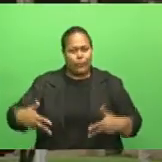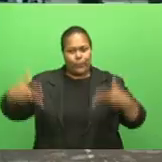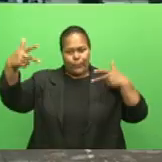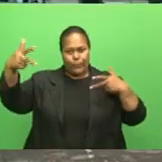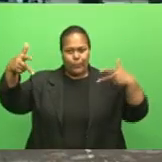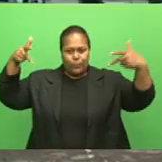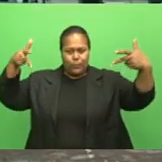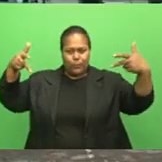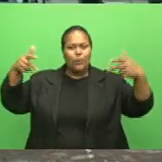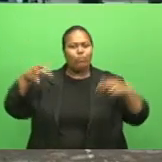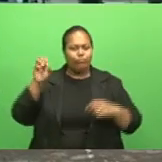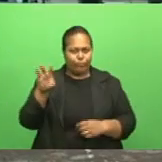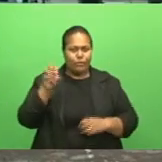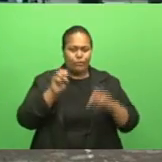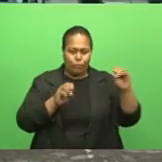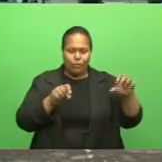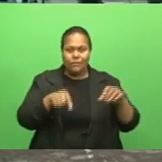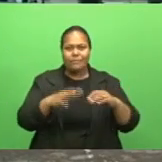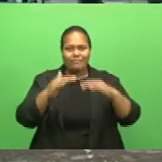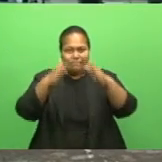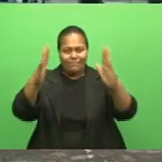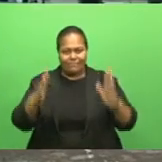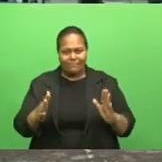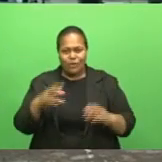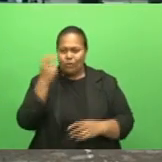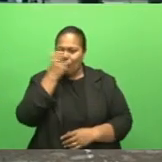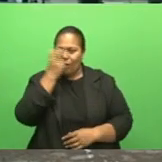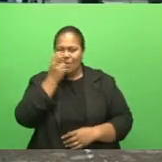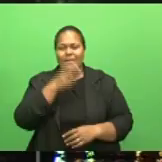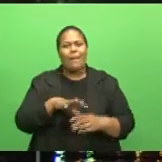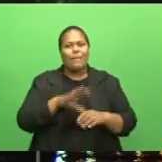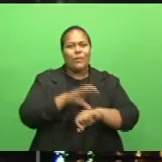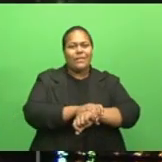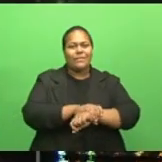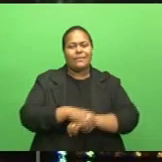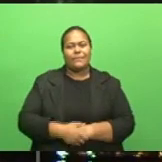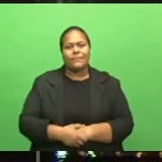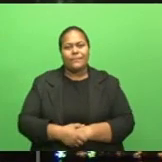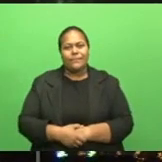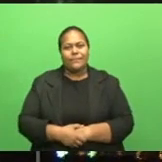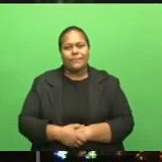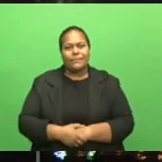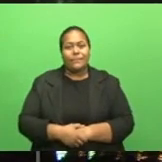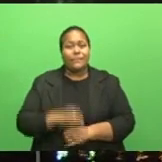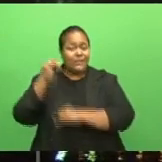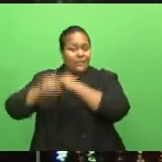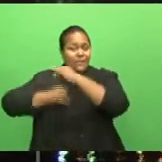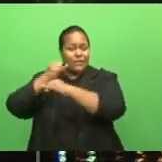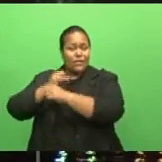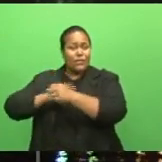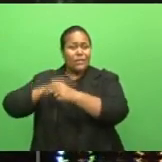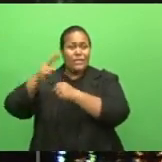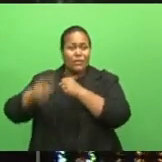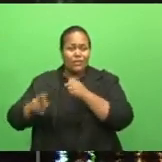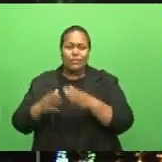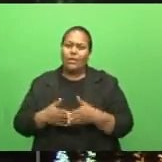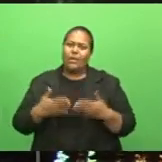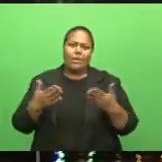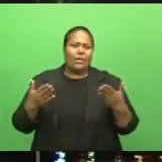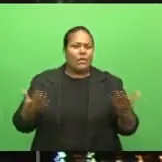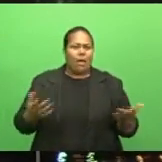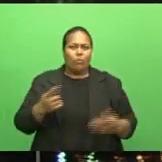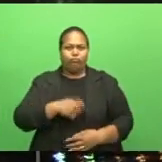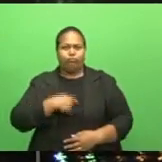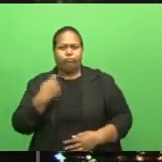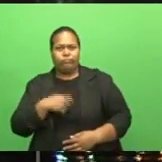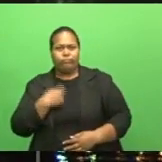feed will be monitored by police. Kelly Badalo, FBC News. In turning overseas, anguish is turning into anger in